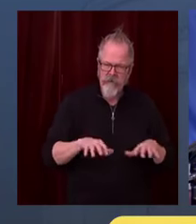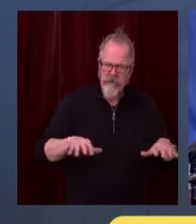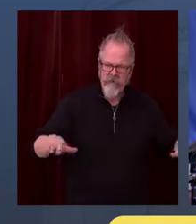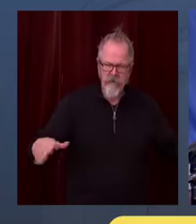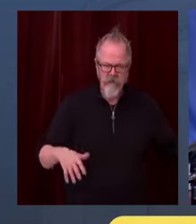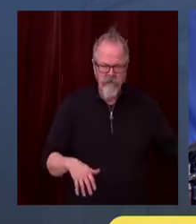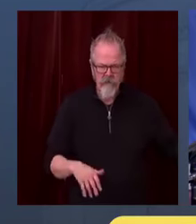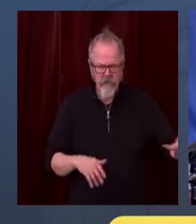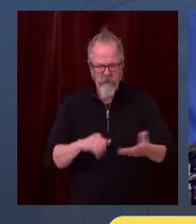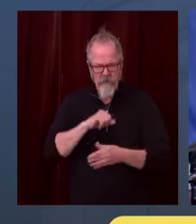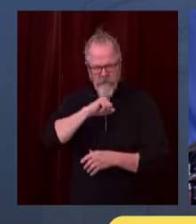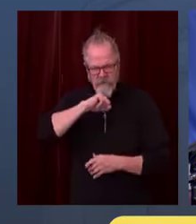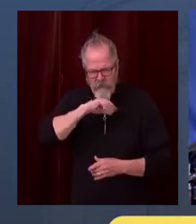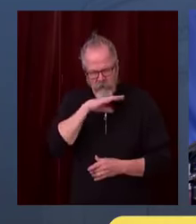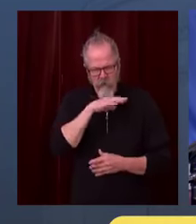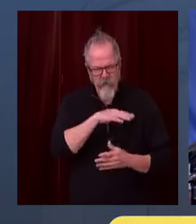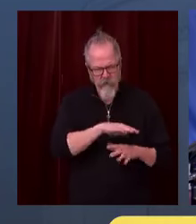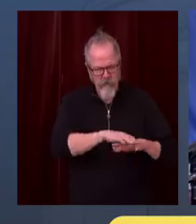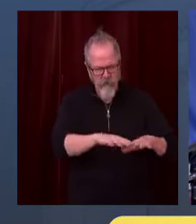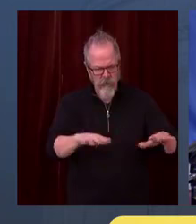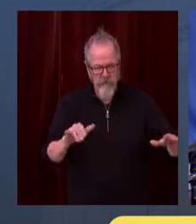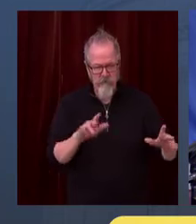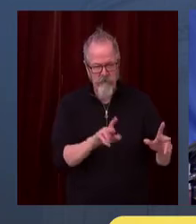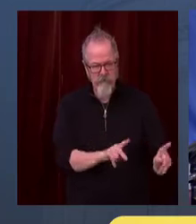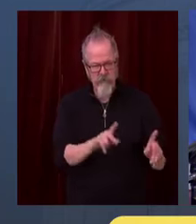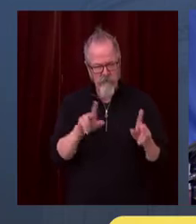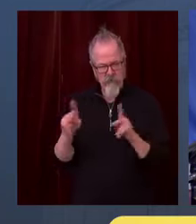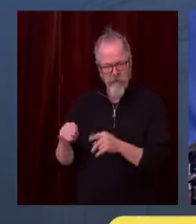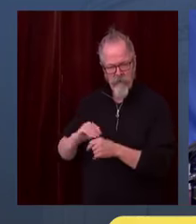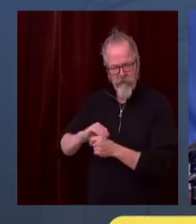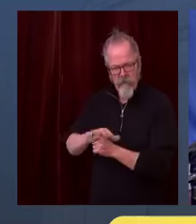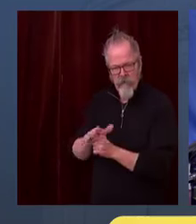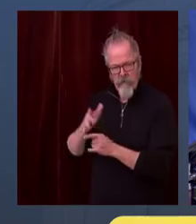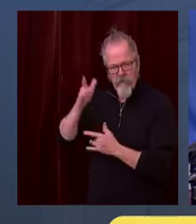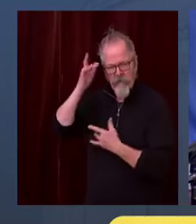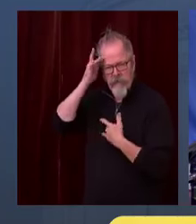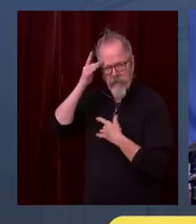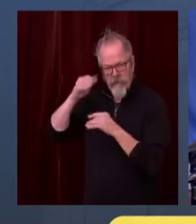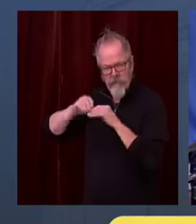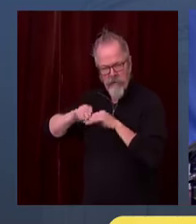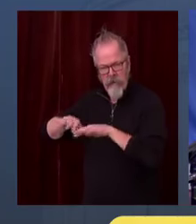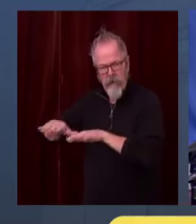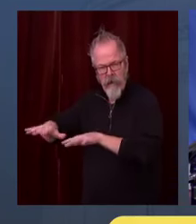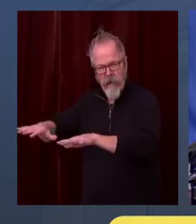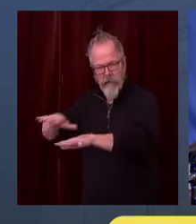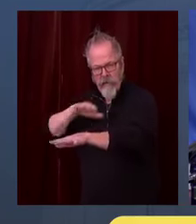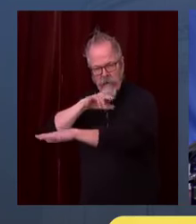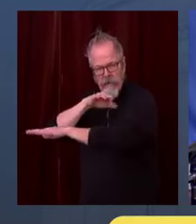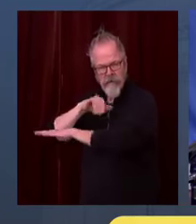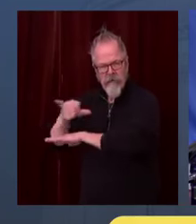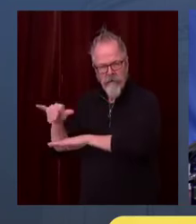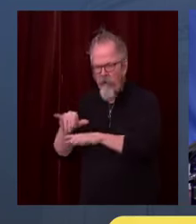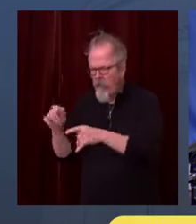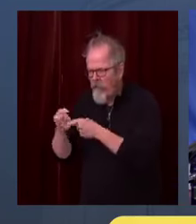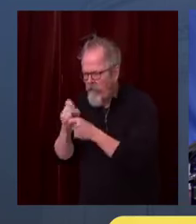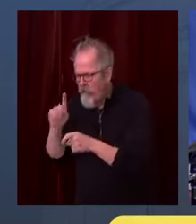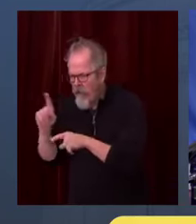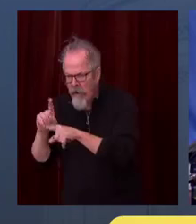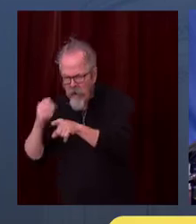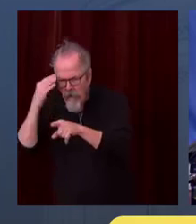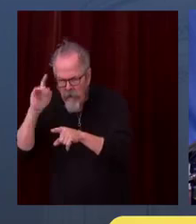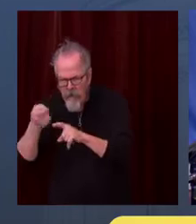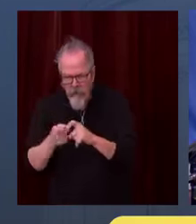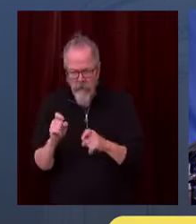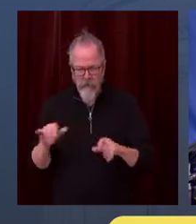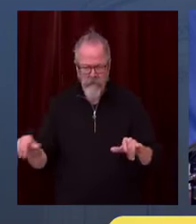And if Washingtonians will embrace that position, we're going to get on top of this pandemic. And if we don't, we're going to have hospitals look like El Paso